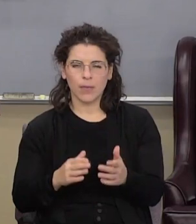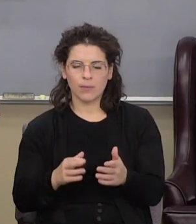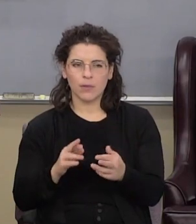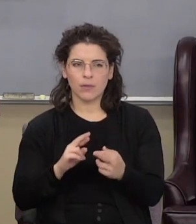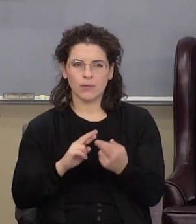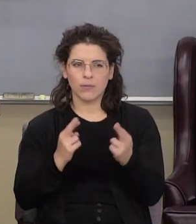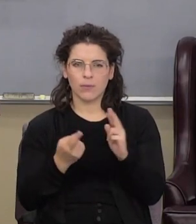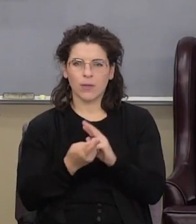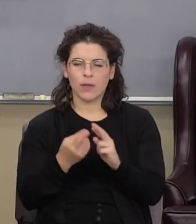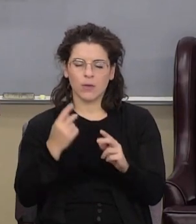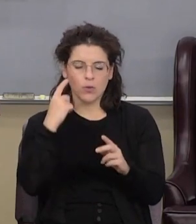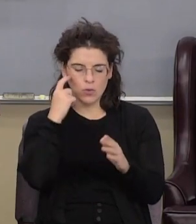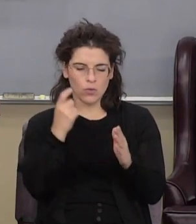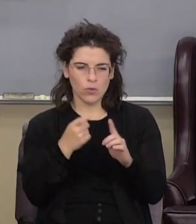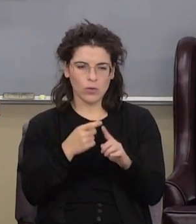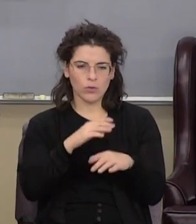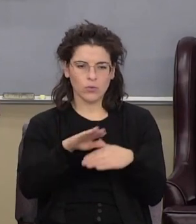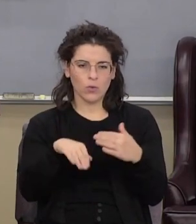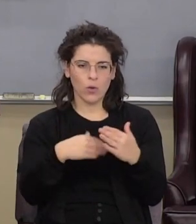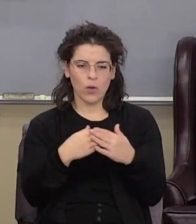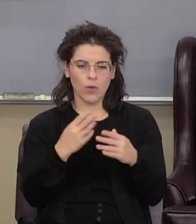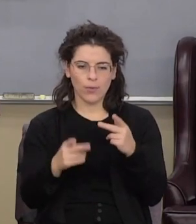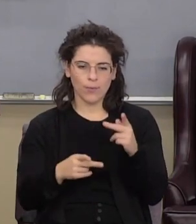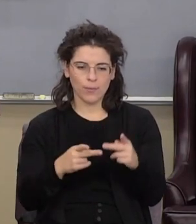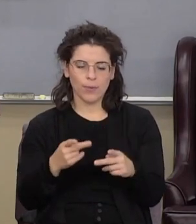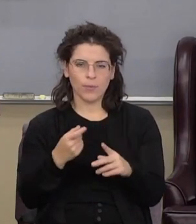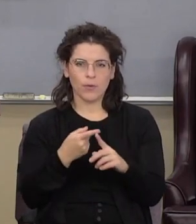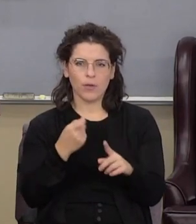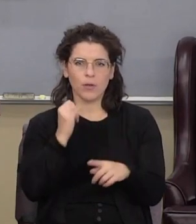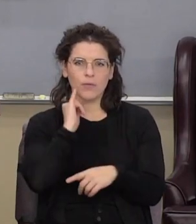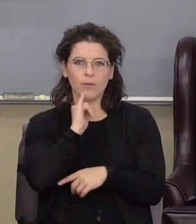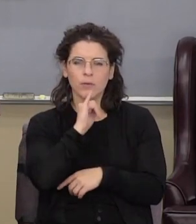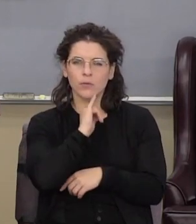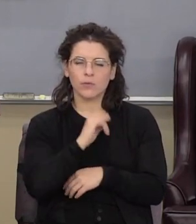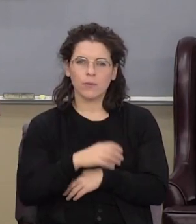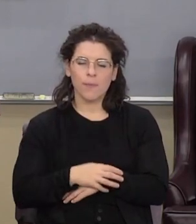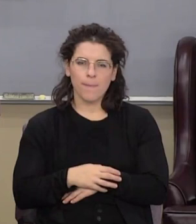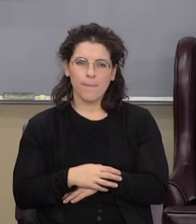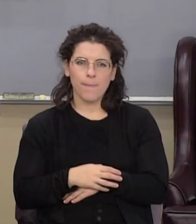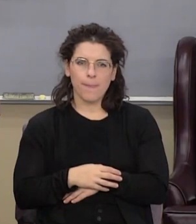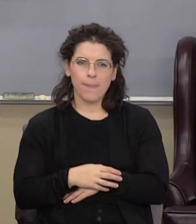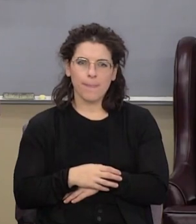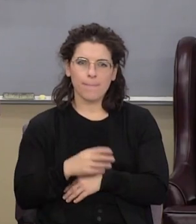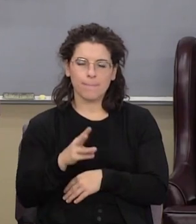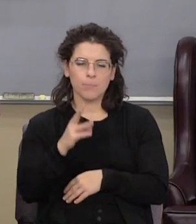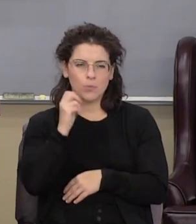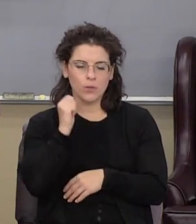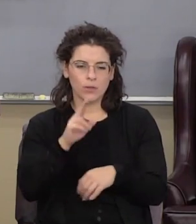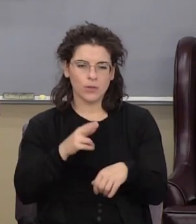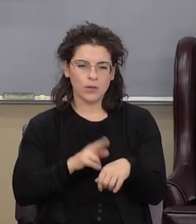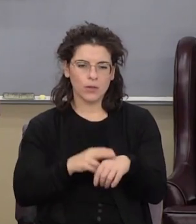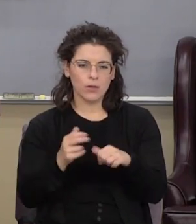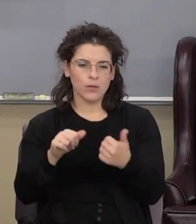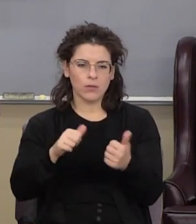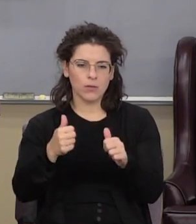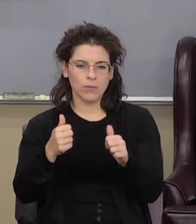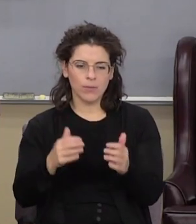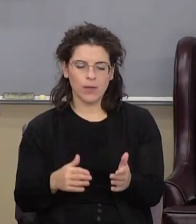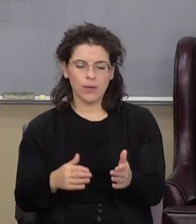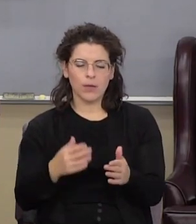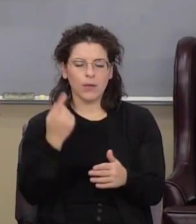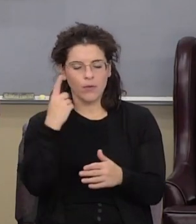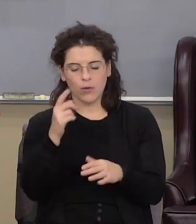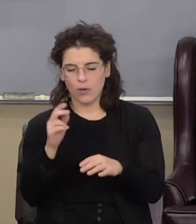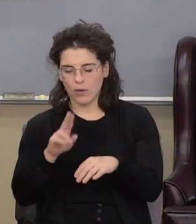notice to all the people of Israel this was a national baptism for a